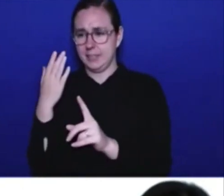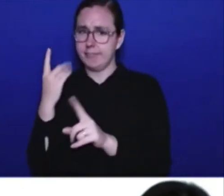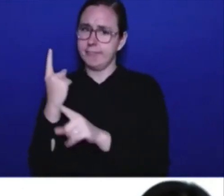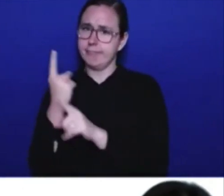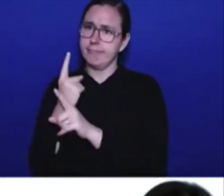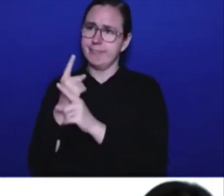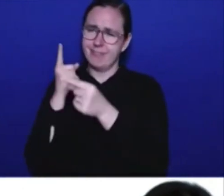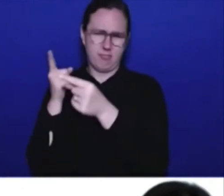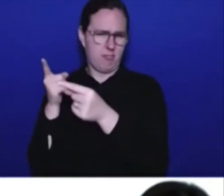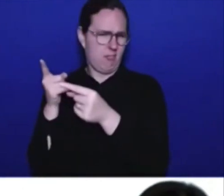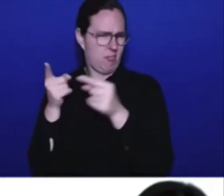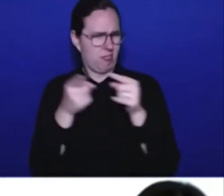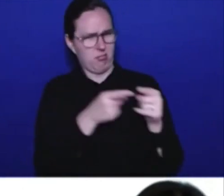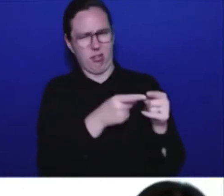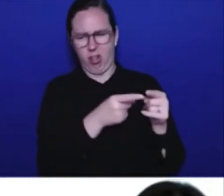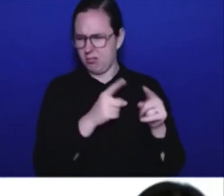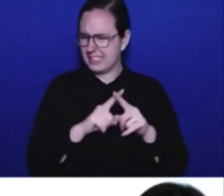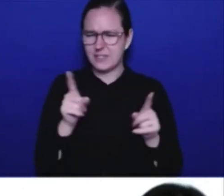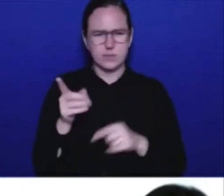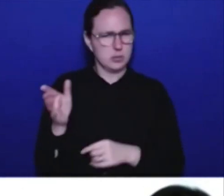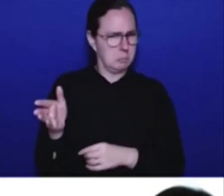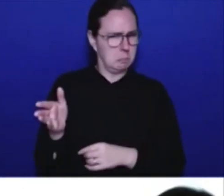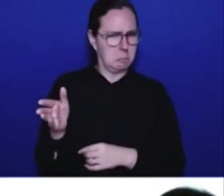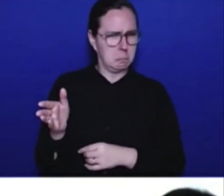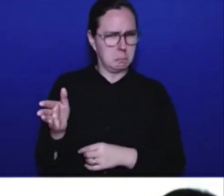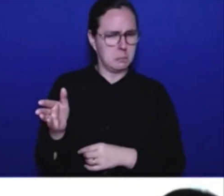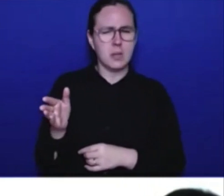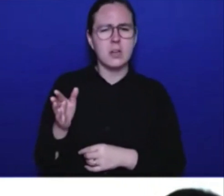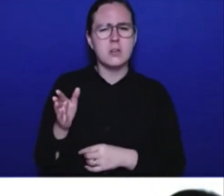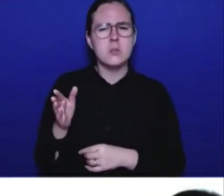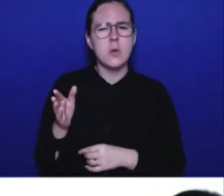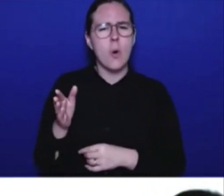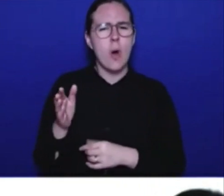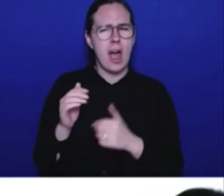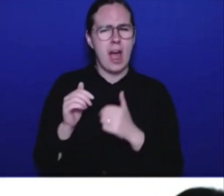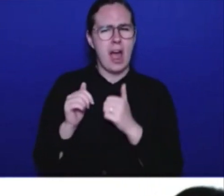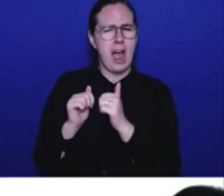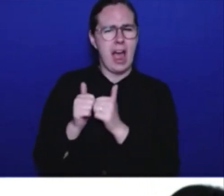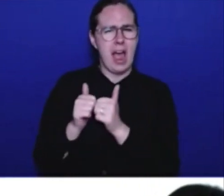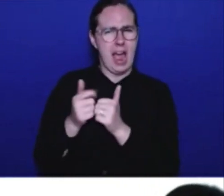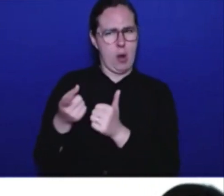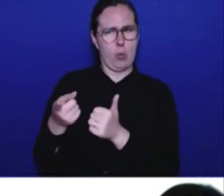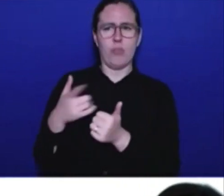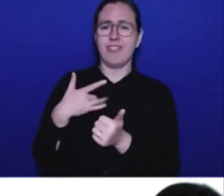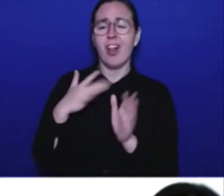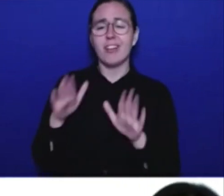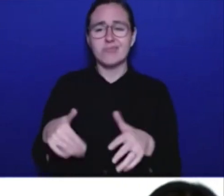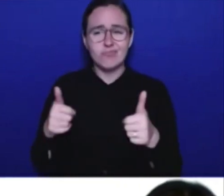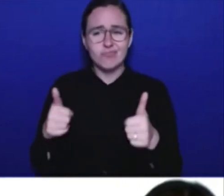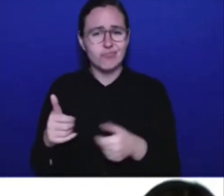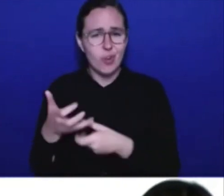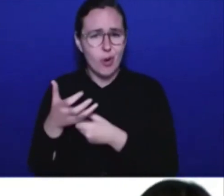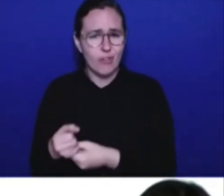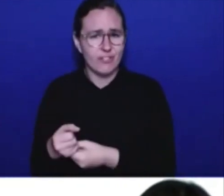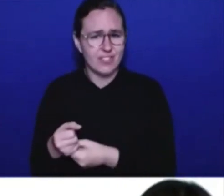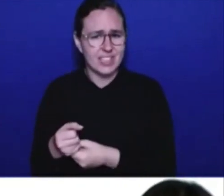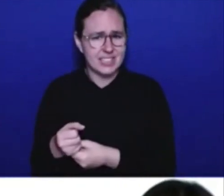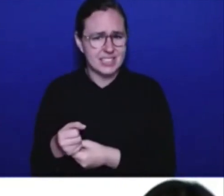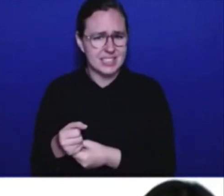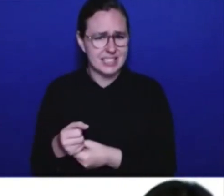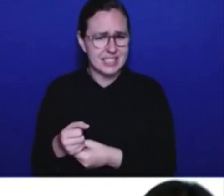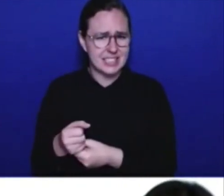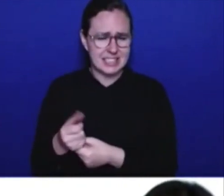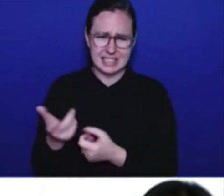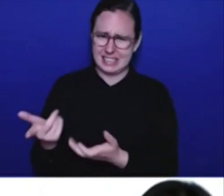ago. So just again, how are you confident with these numbers that you don't need a rate increase for the next